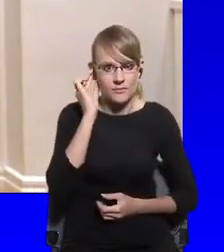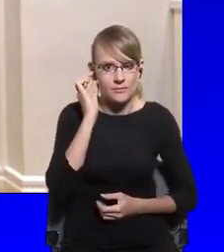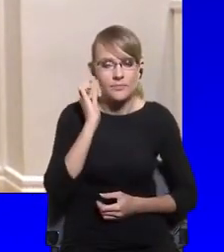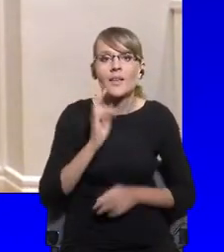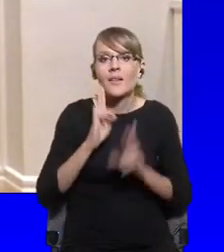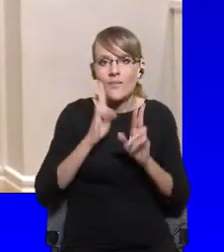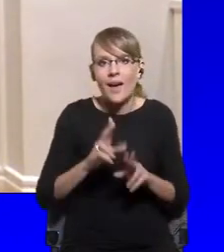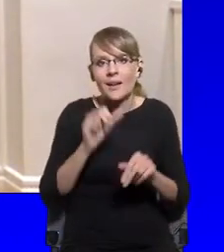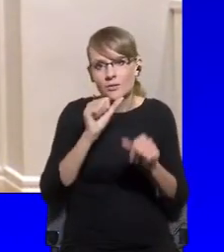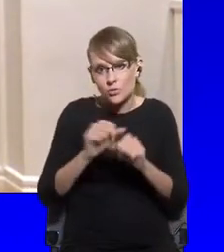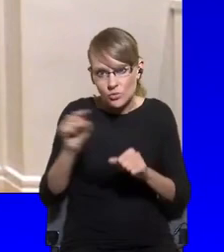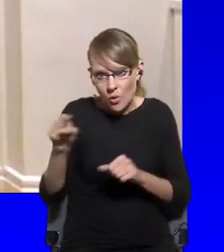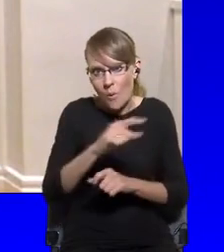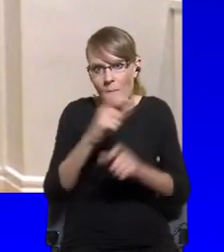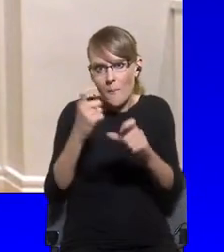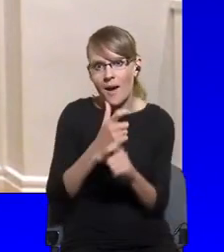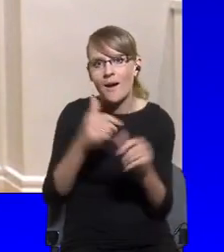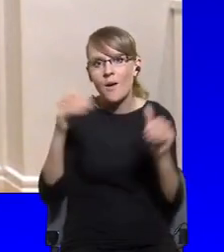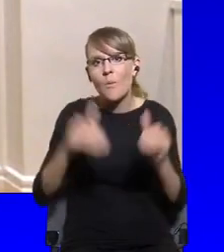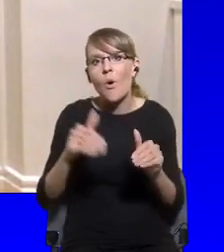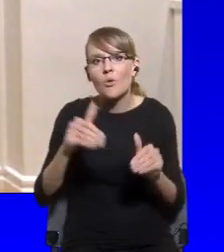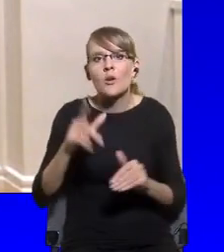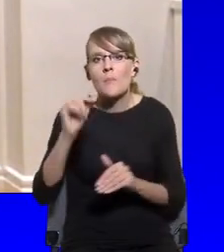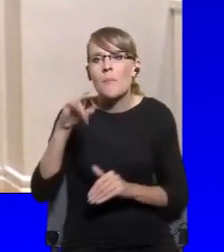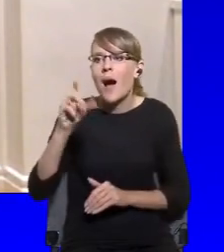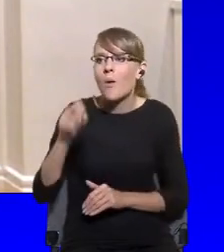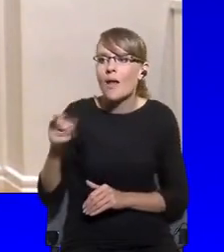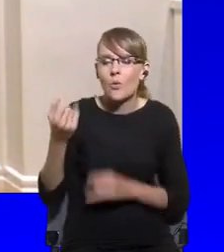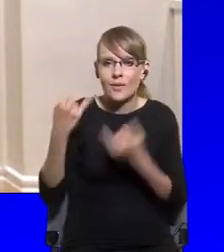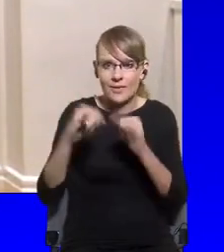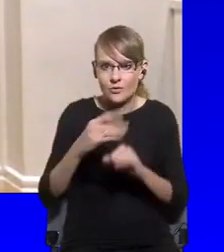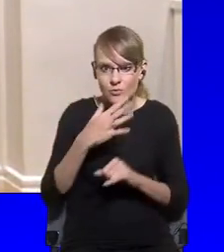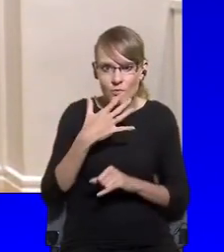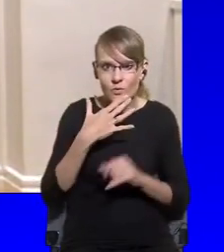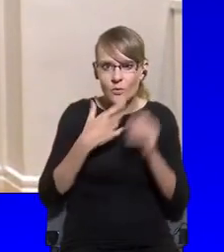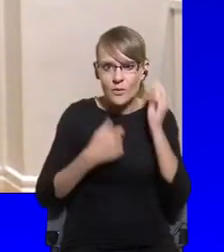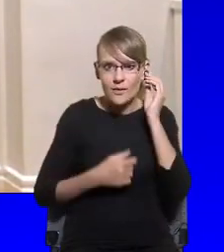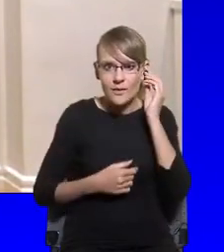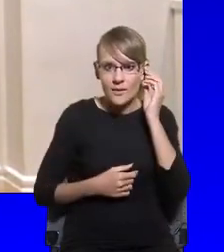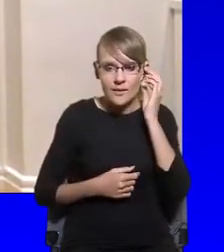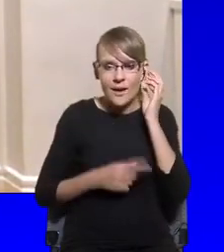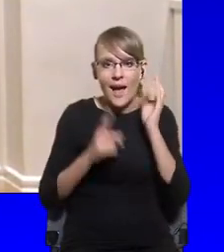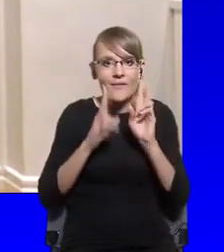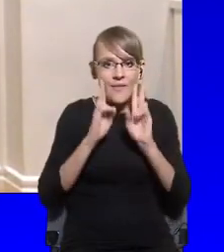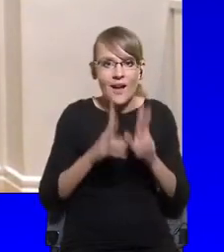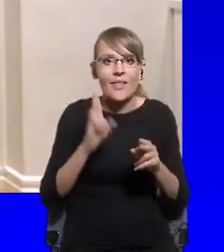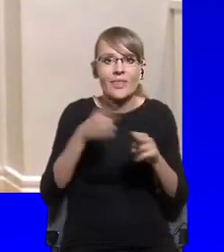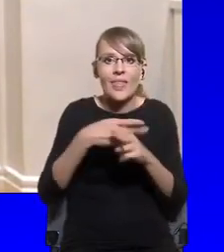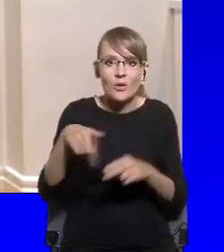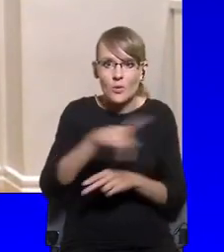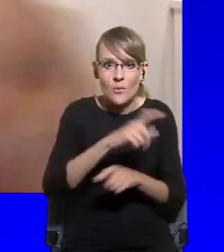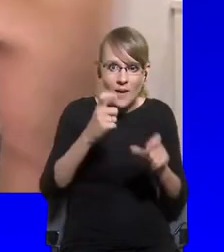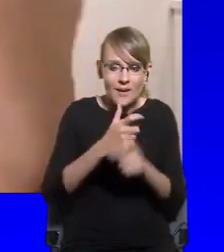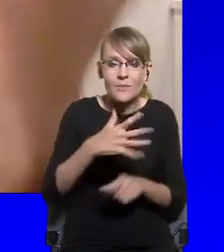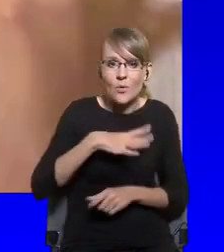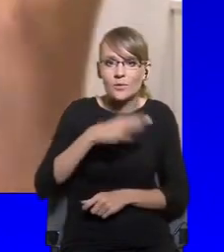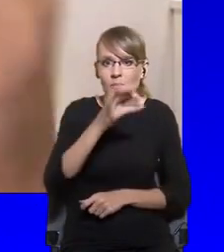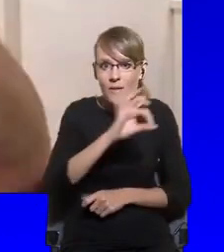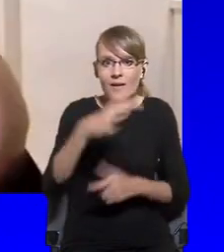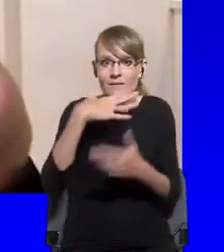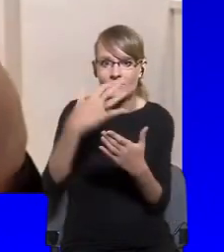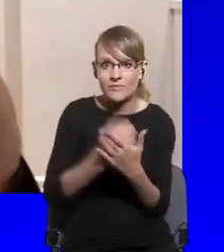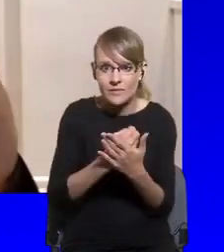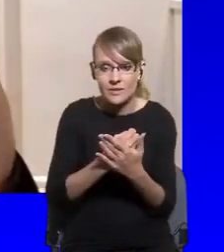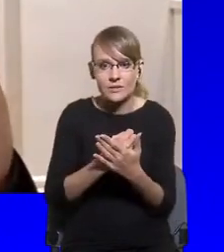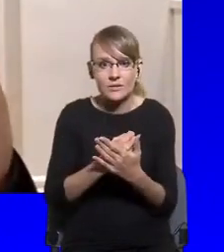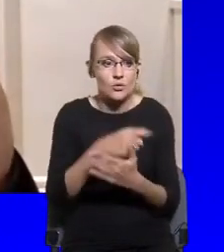We have seen countries that have used COVID-19 related measures intentionally to undermine democracy, to accelerate